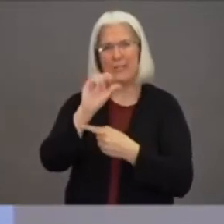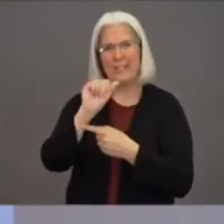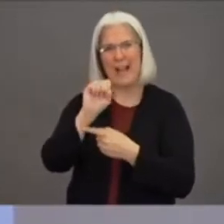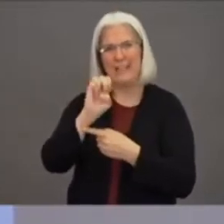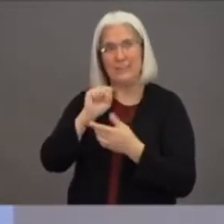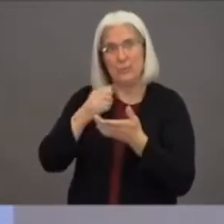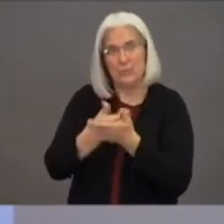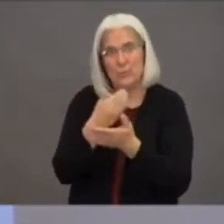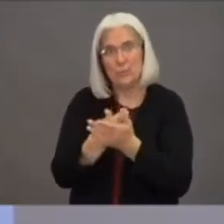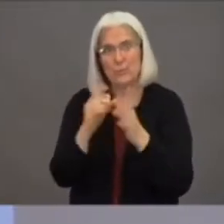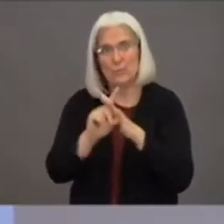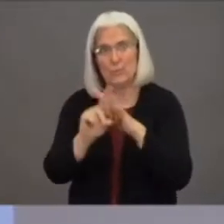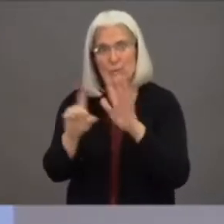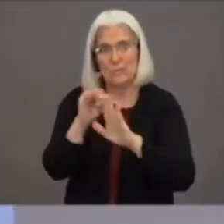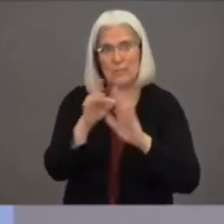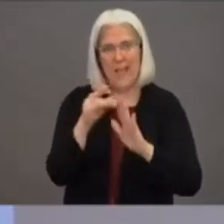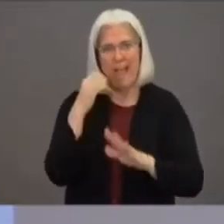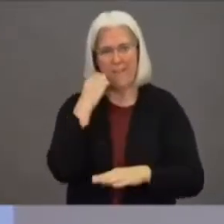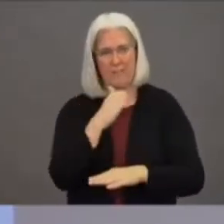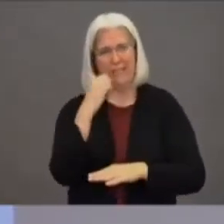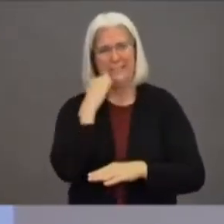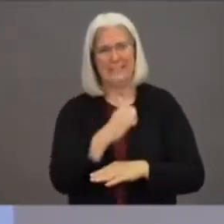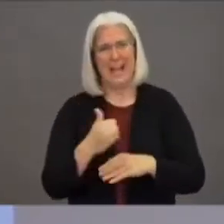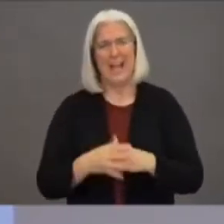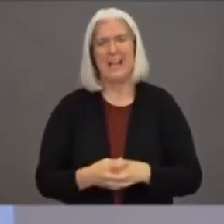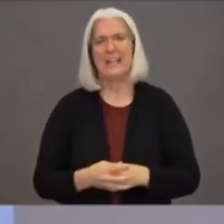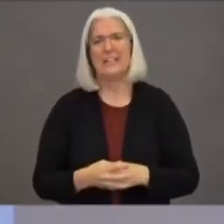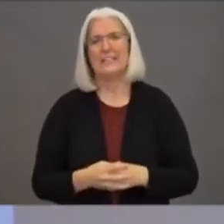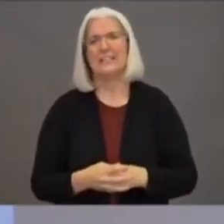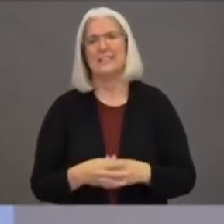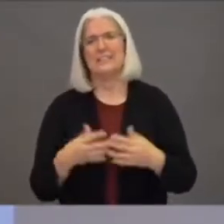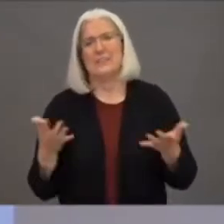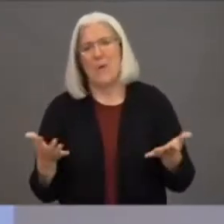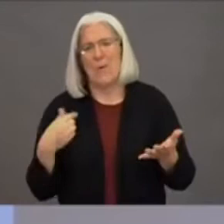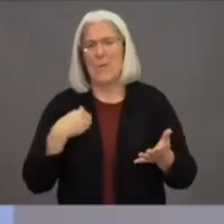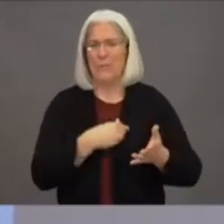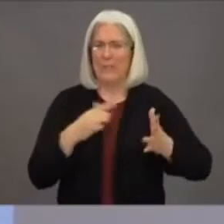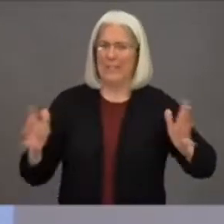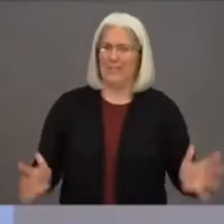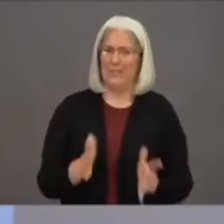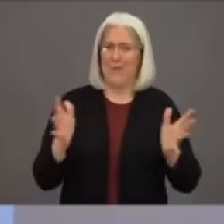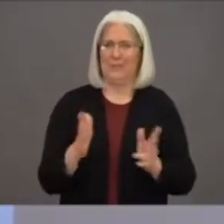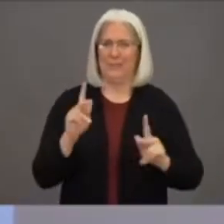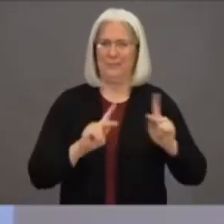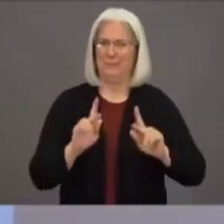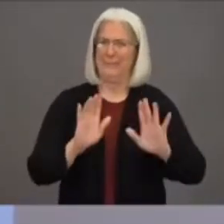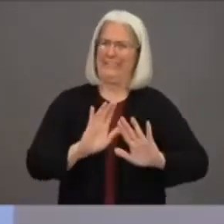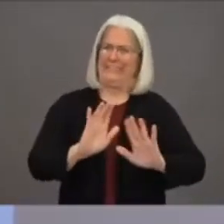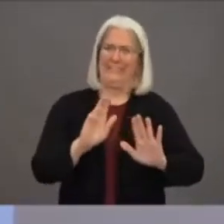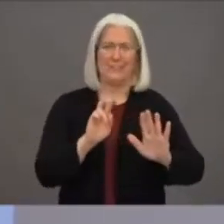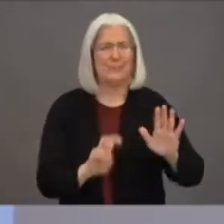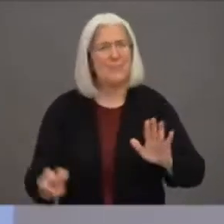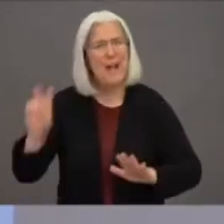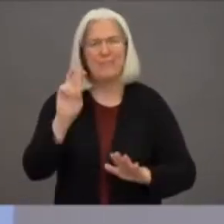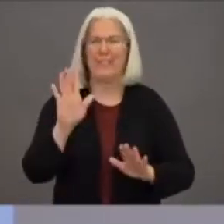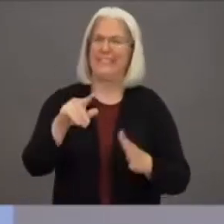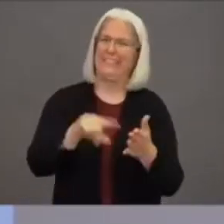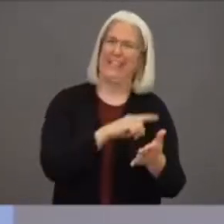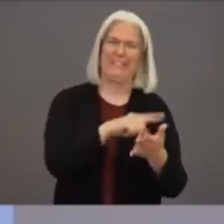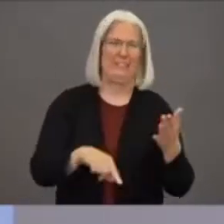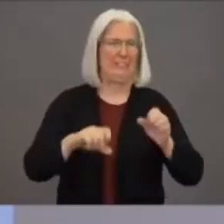cases. So we are urging you to cancel your travel plans. We know that we all want to go see our family,